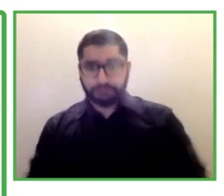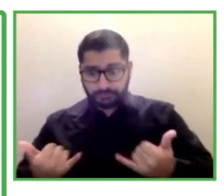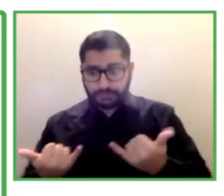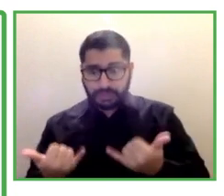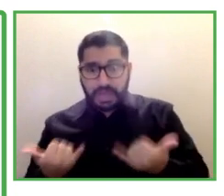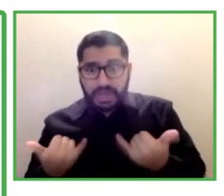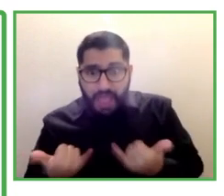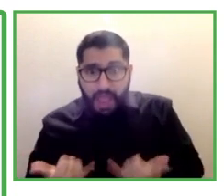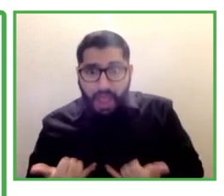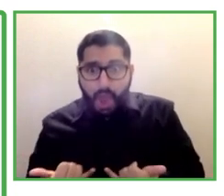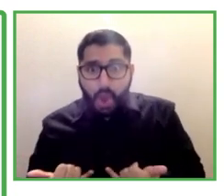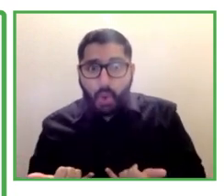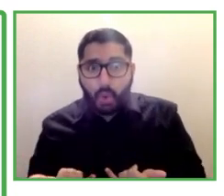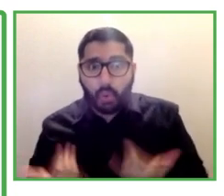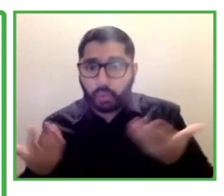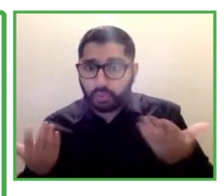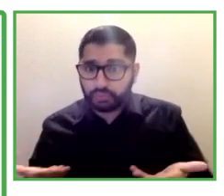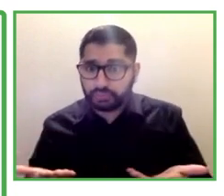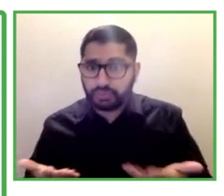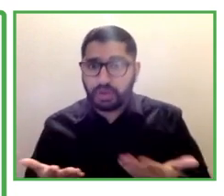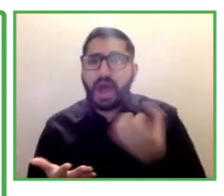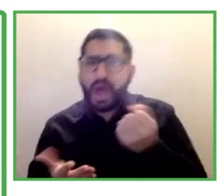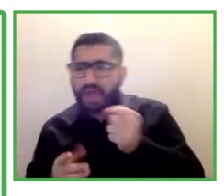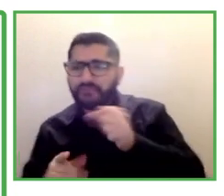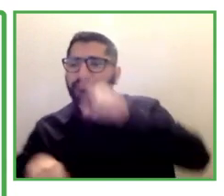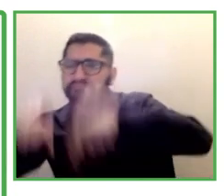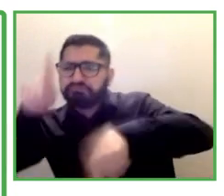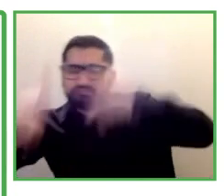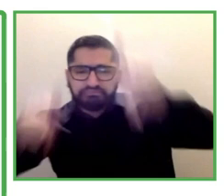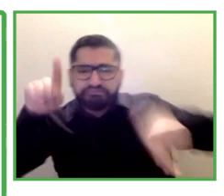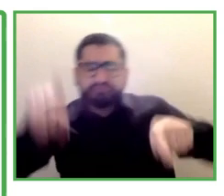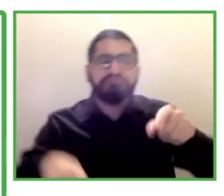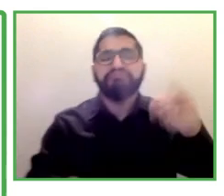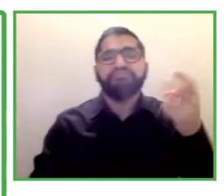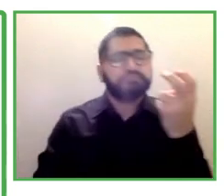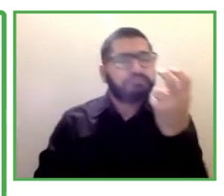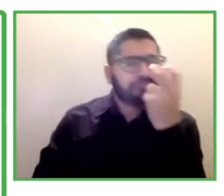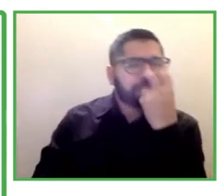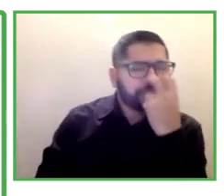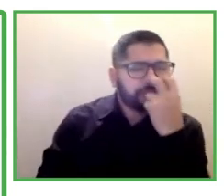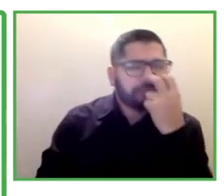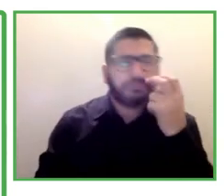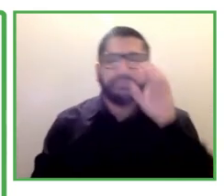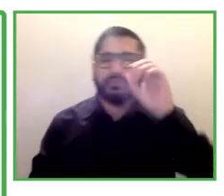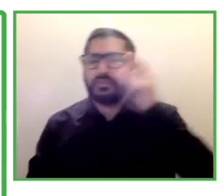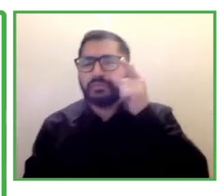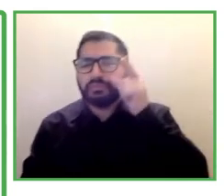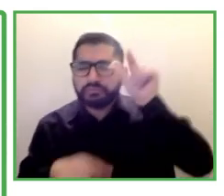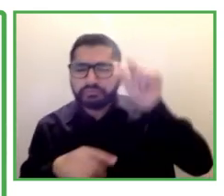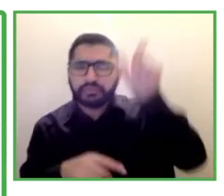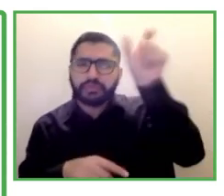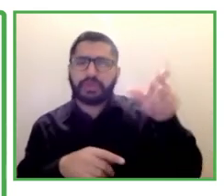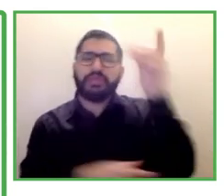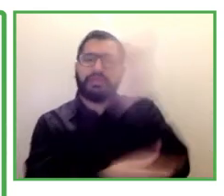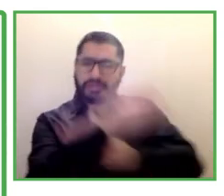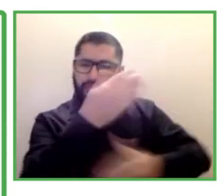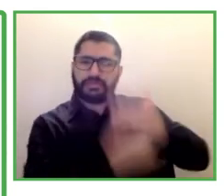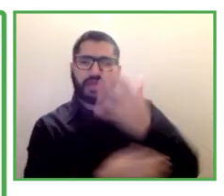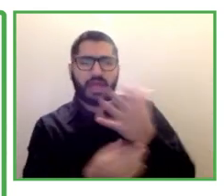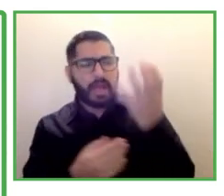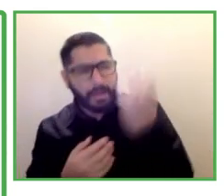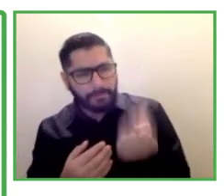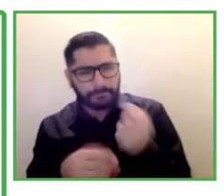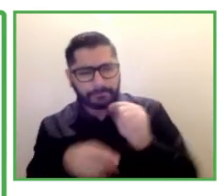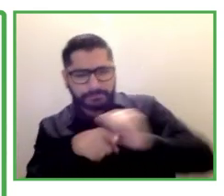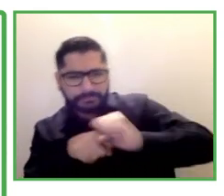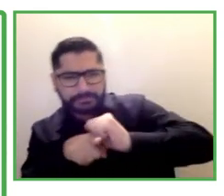whatever comes. Now, the challenges and tips for successful inclusive employment